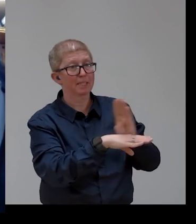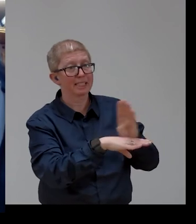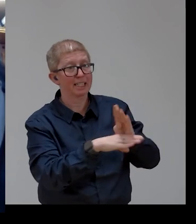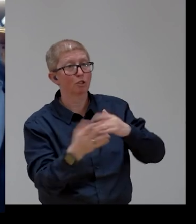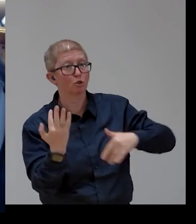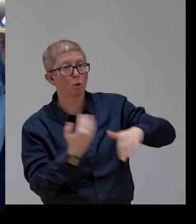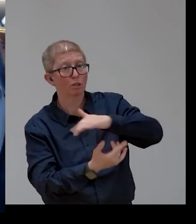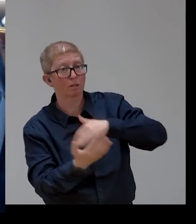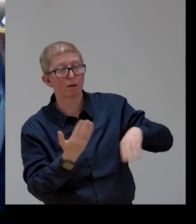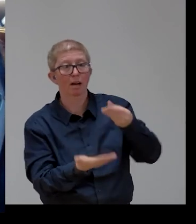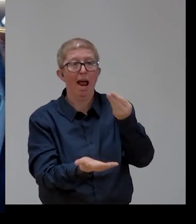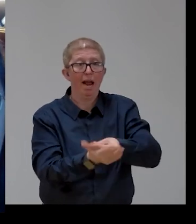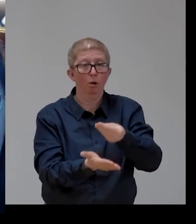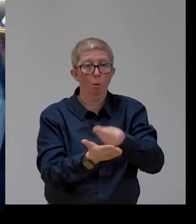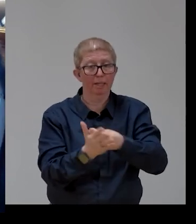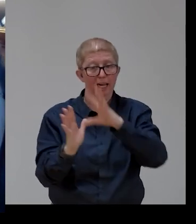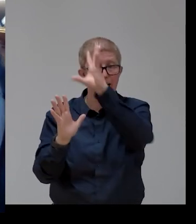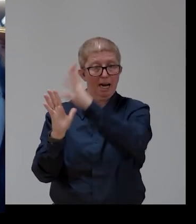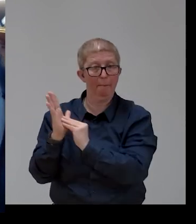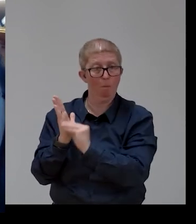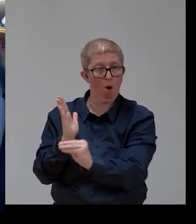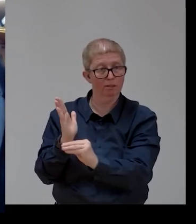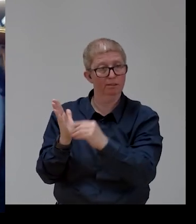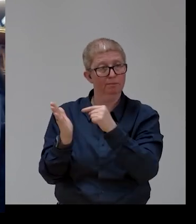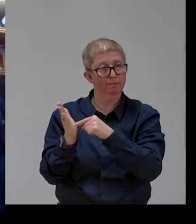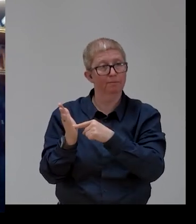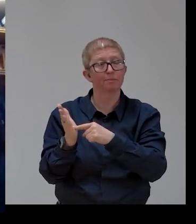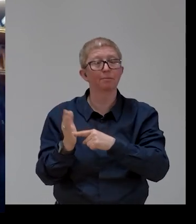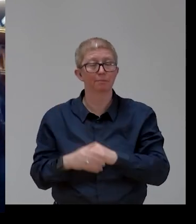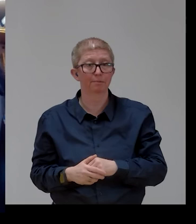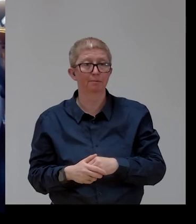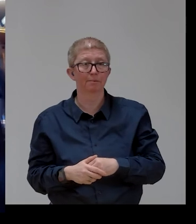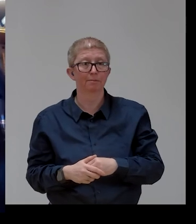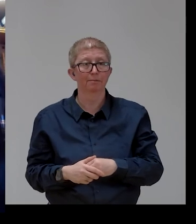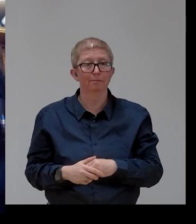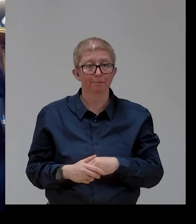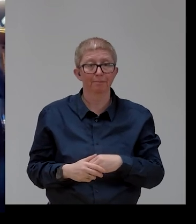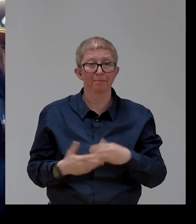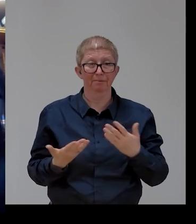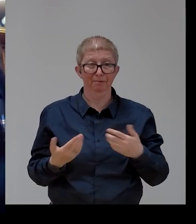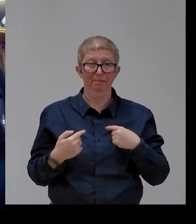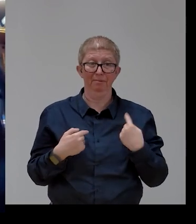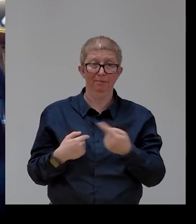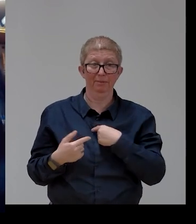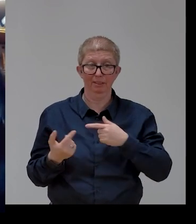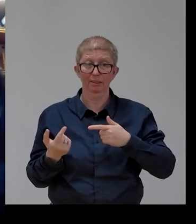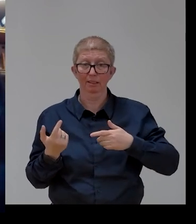report in our working party of social questions to